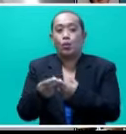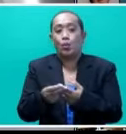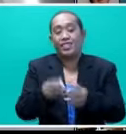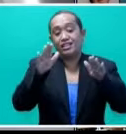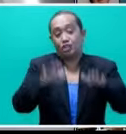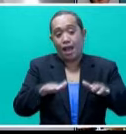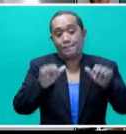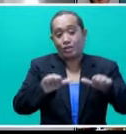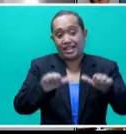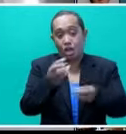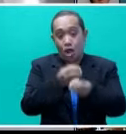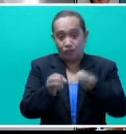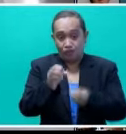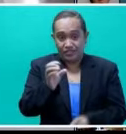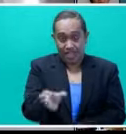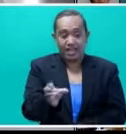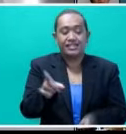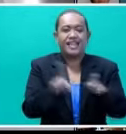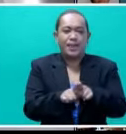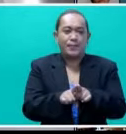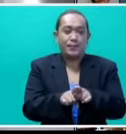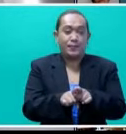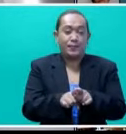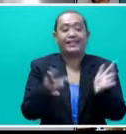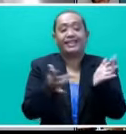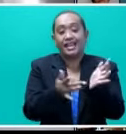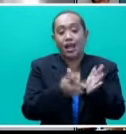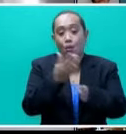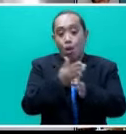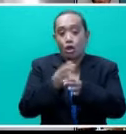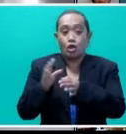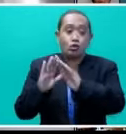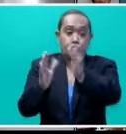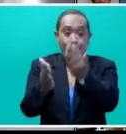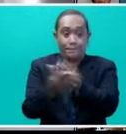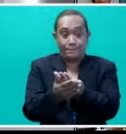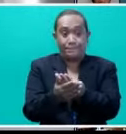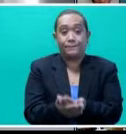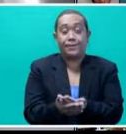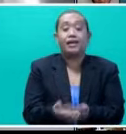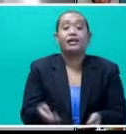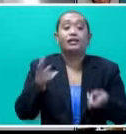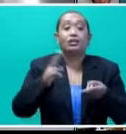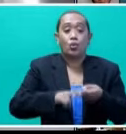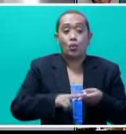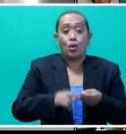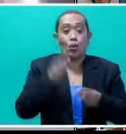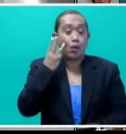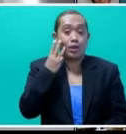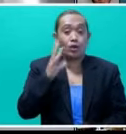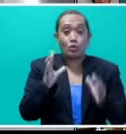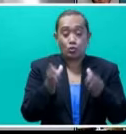months. And the technical working group, which includes the Ministry of Women and the UN Women and other agencies, are